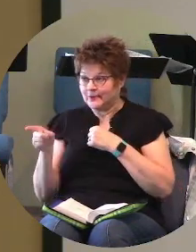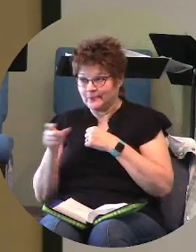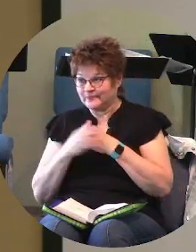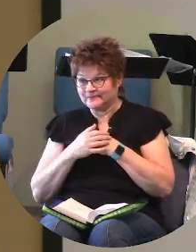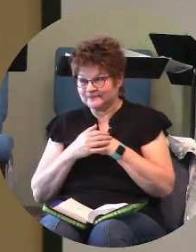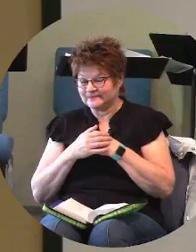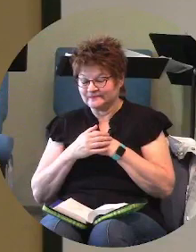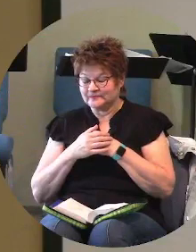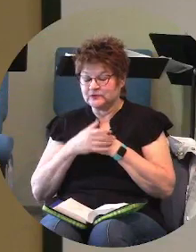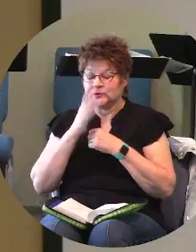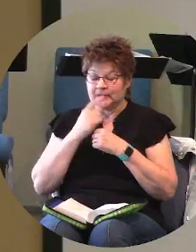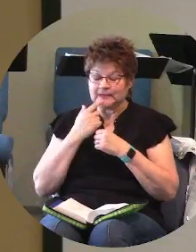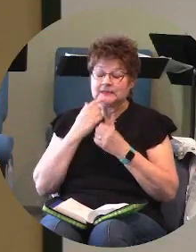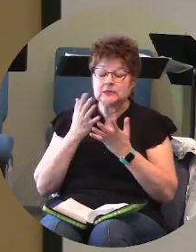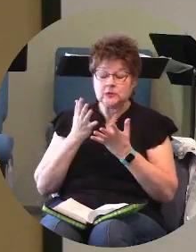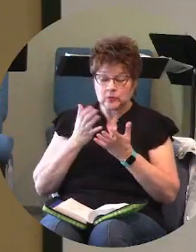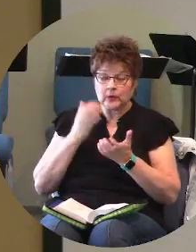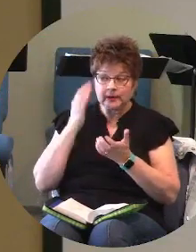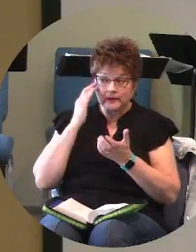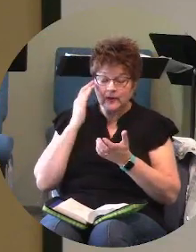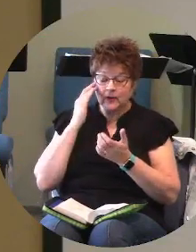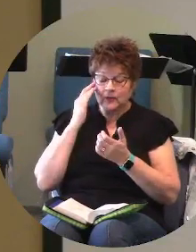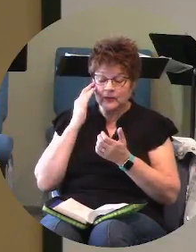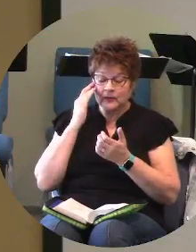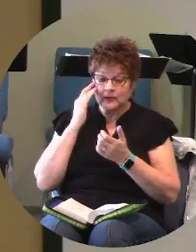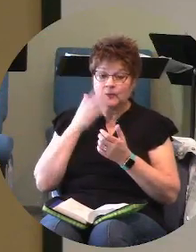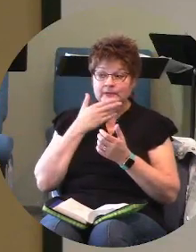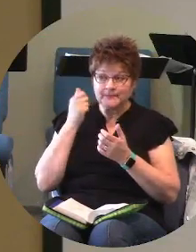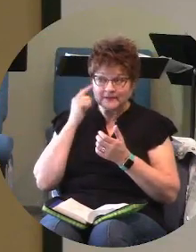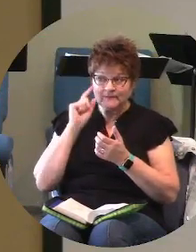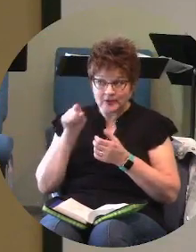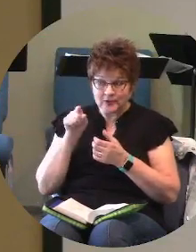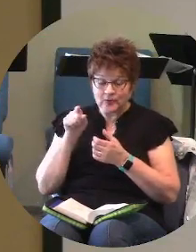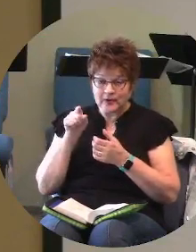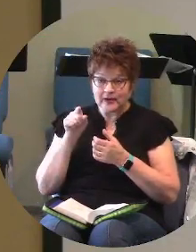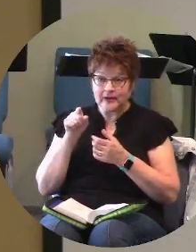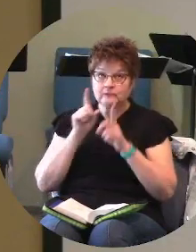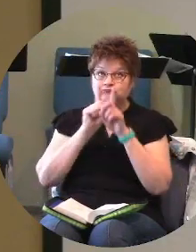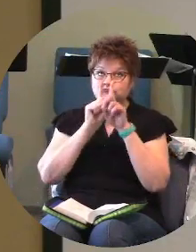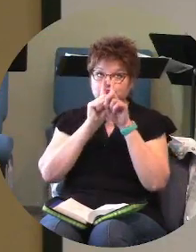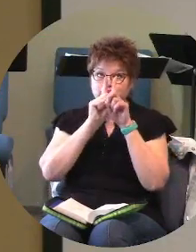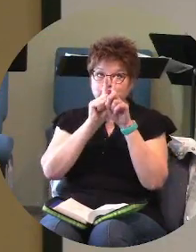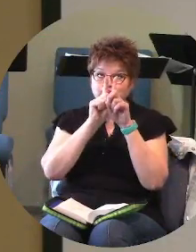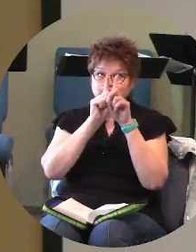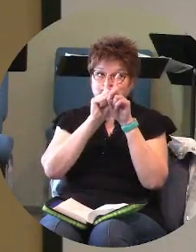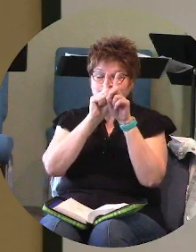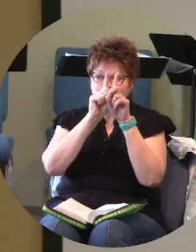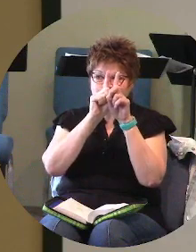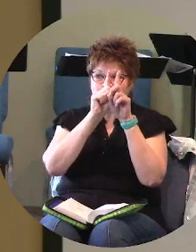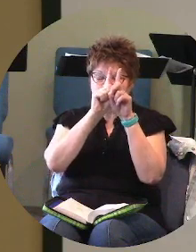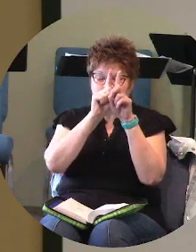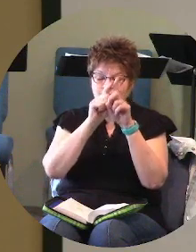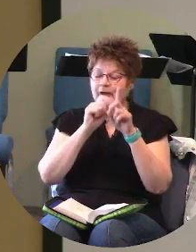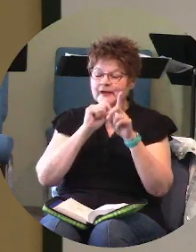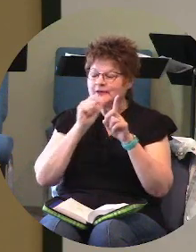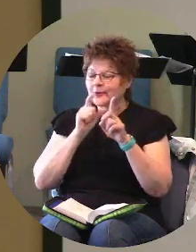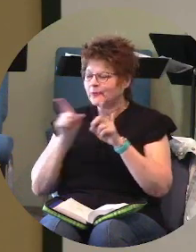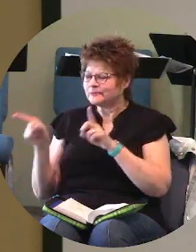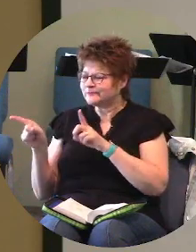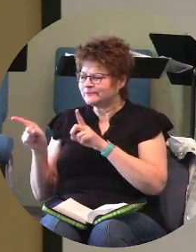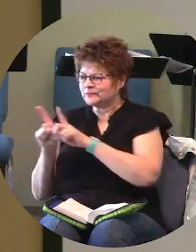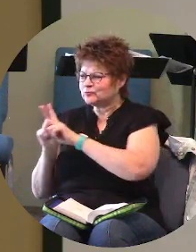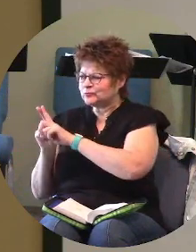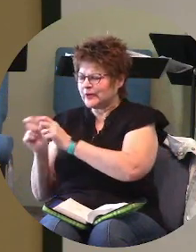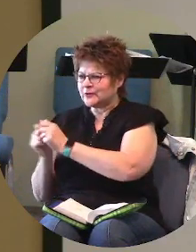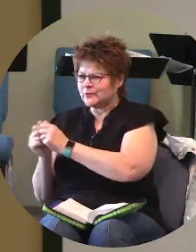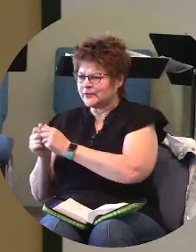and so god says you want to know you want to know what's best for you walk with me don't walk with the ignorant don't walk with